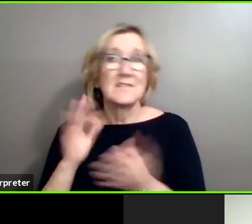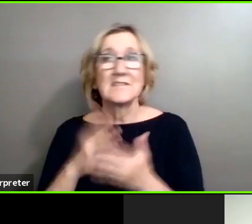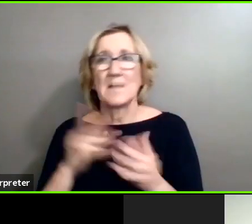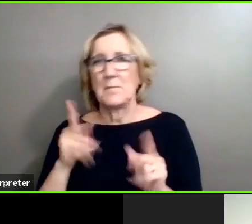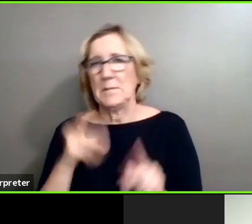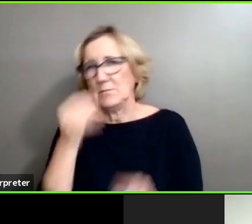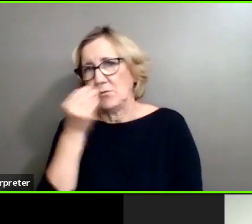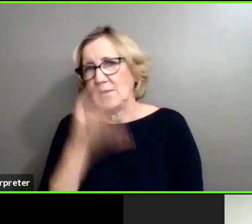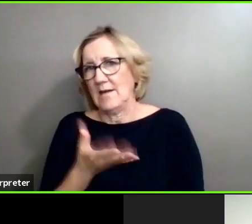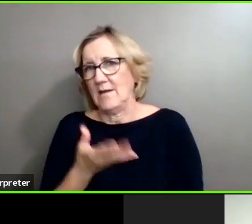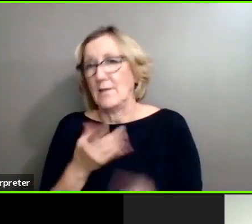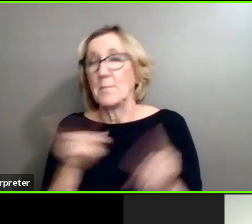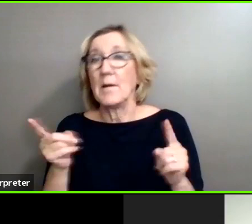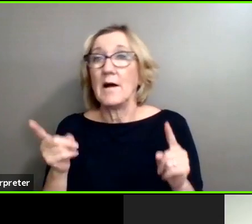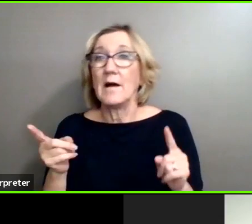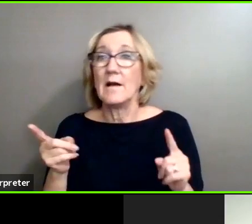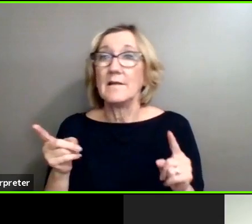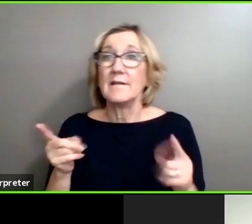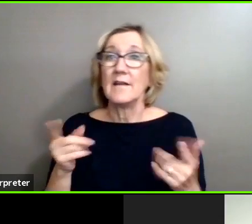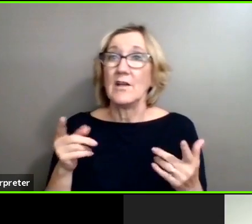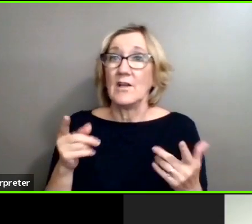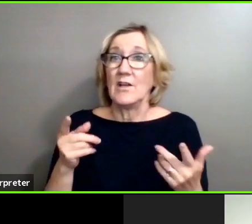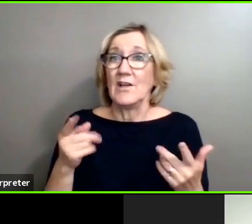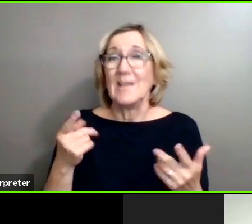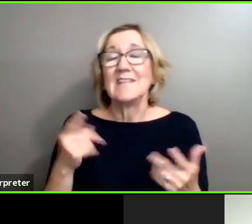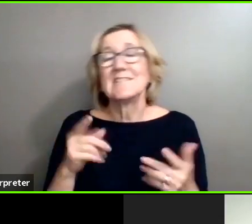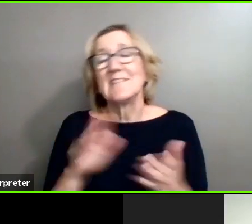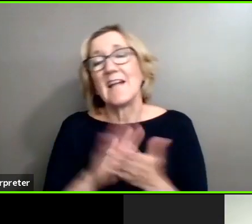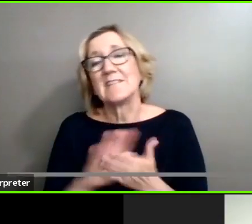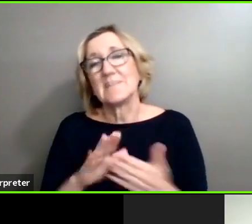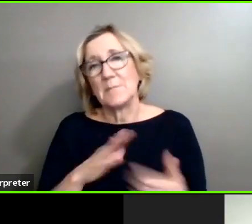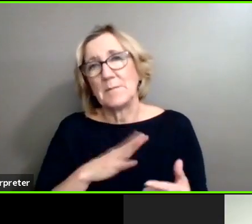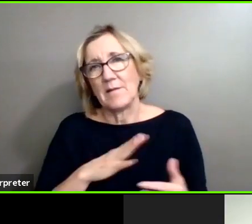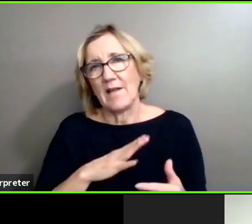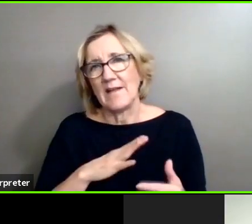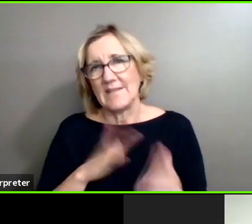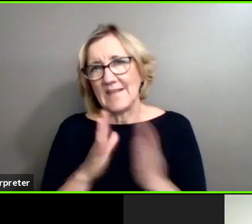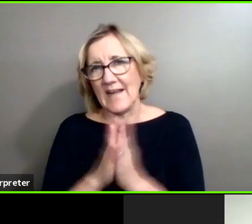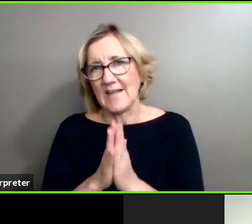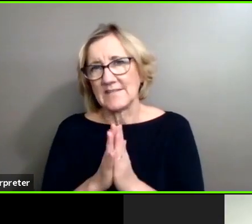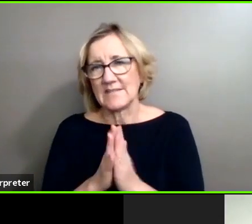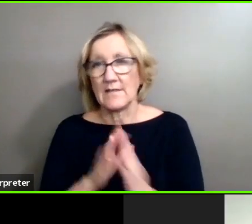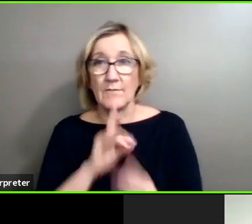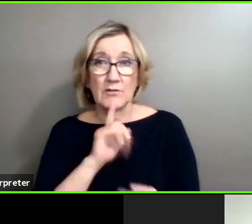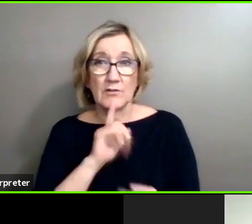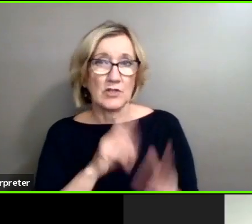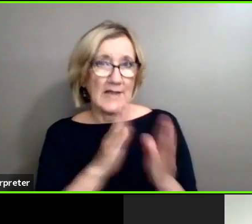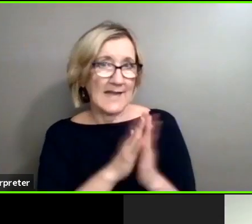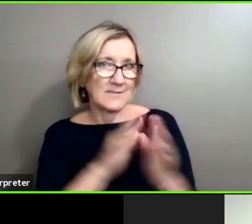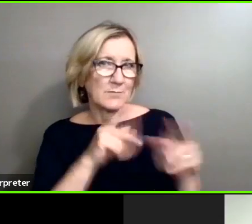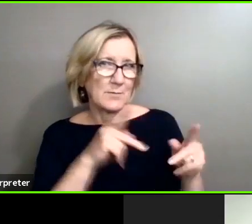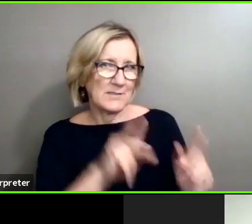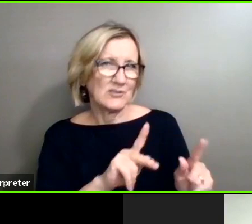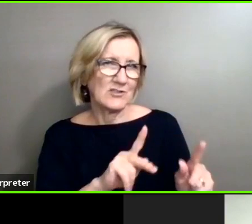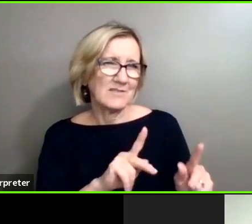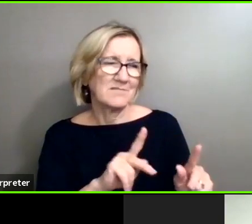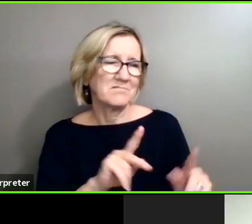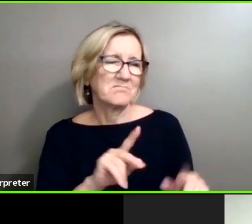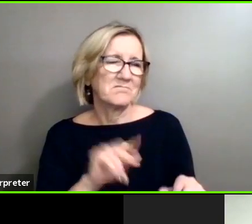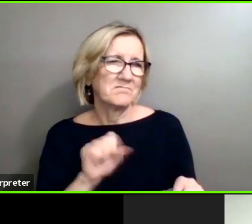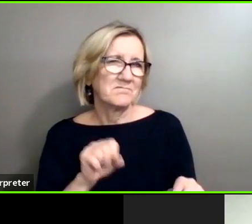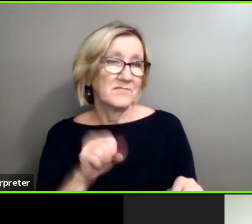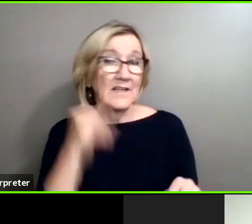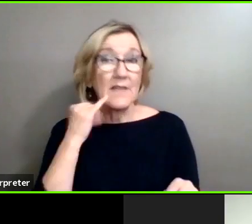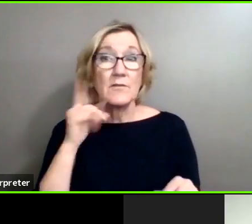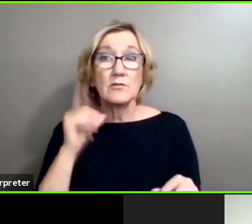mind. But like I say, it can't go wrong being polite. Absolutely. So, ask for permission is, it seems to be the case. And then if you do take